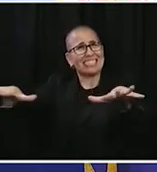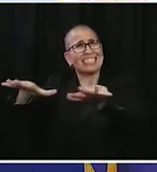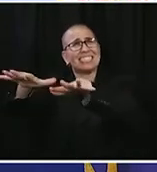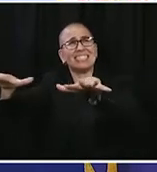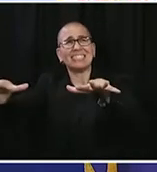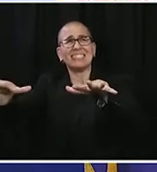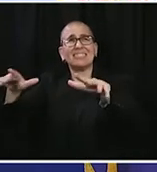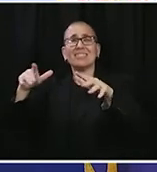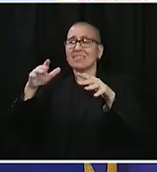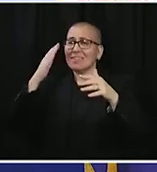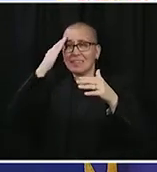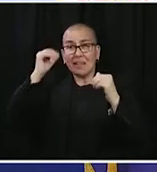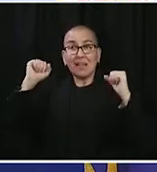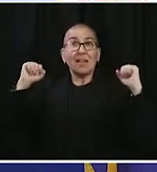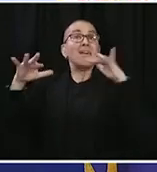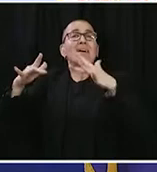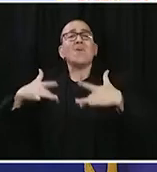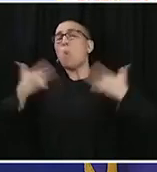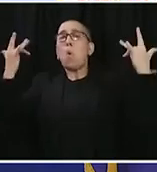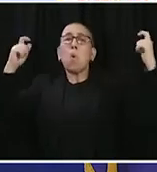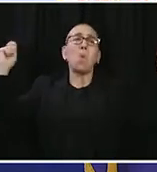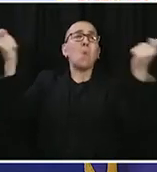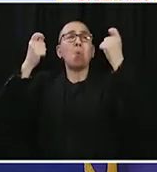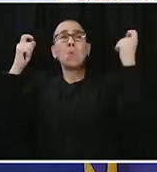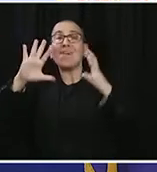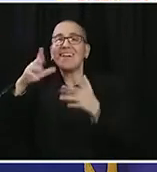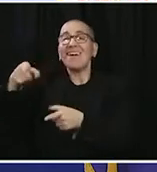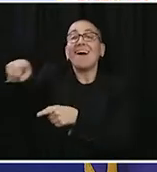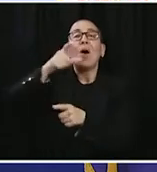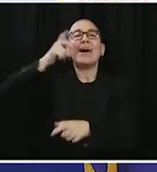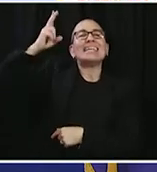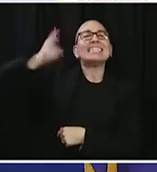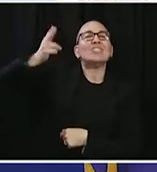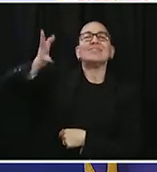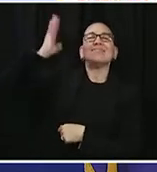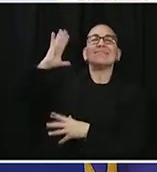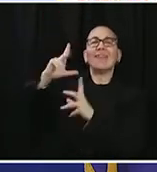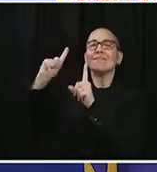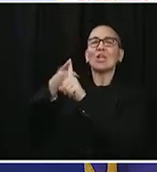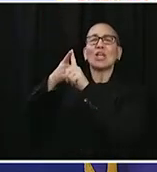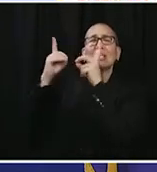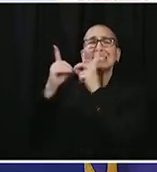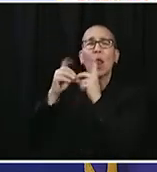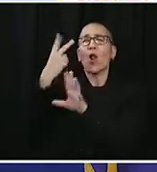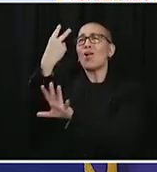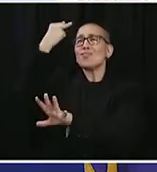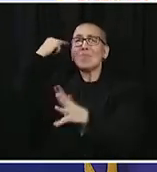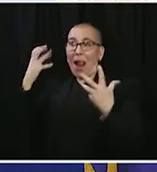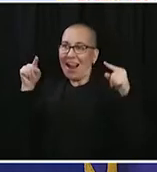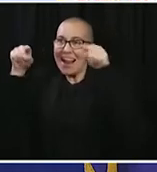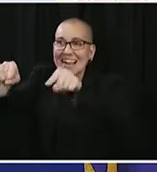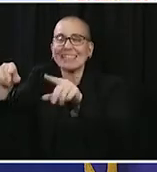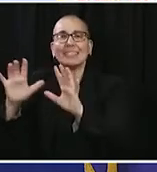and they make life just a little bit better. And so that industry has been hurting amongst all others. Commissioner Grove will talk to you about that.